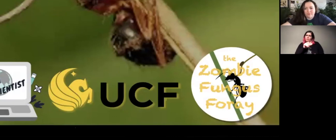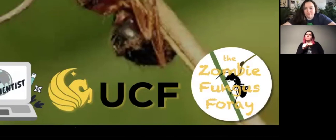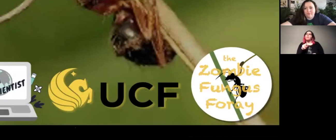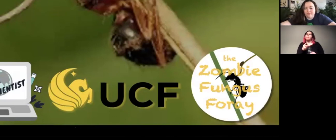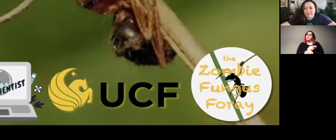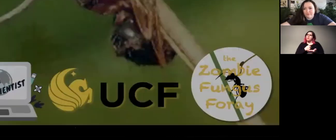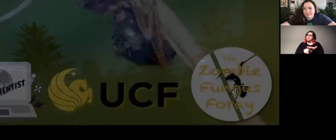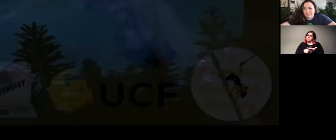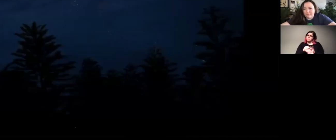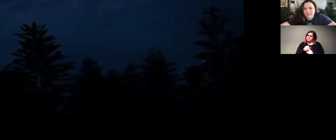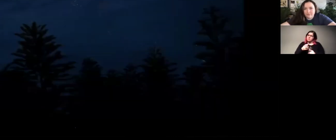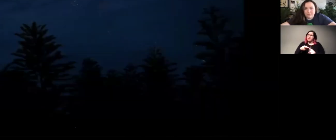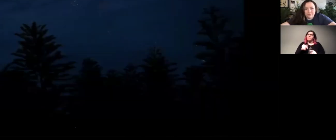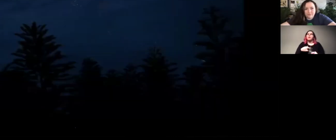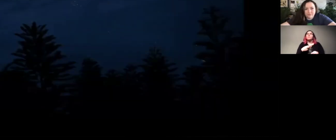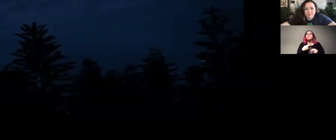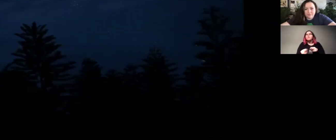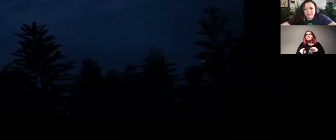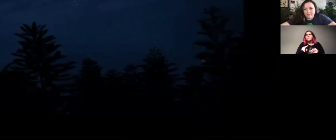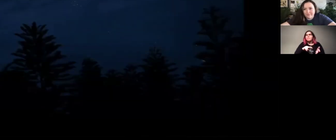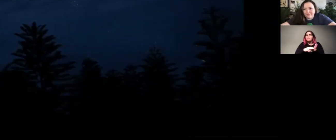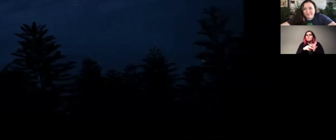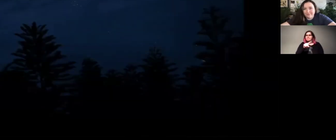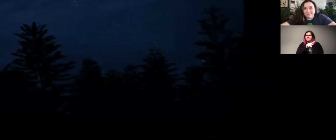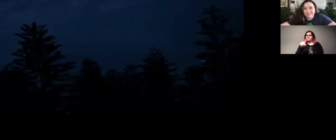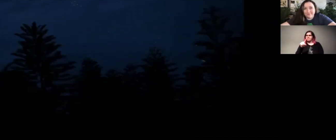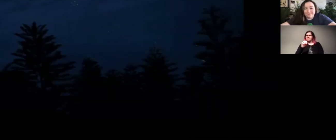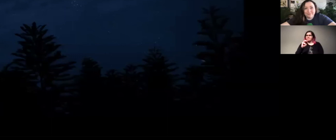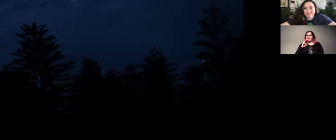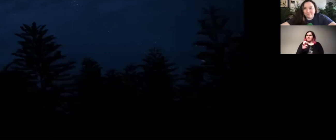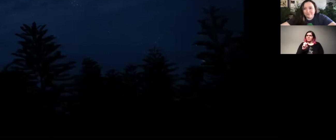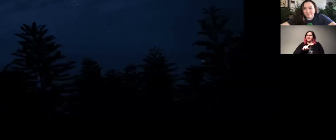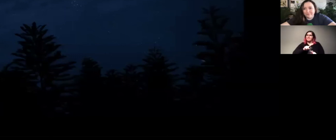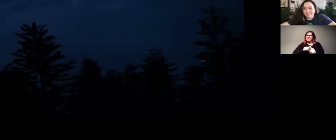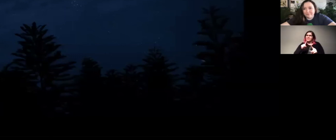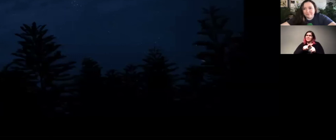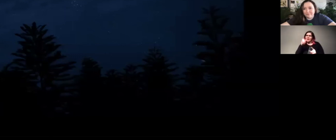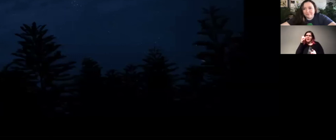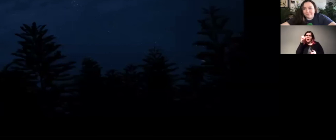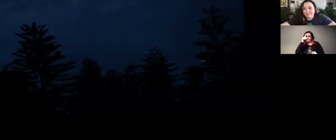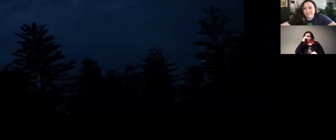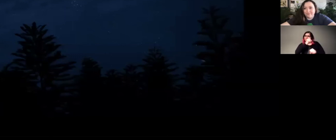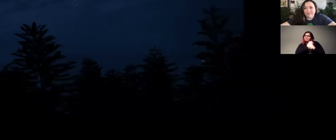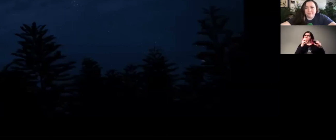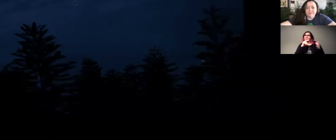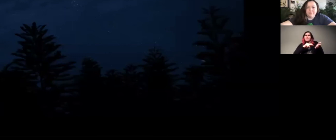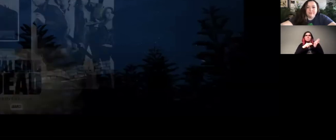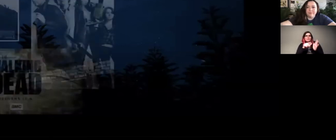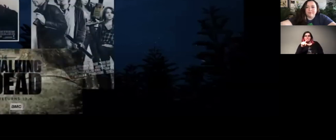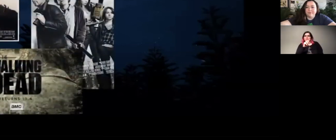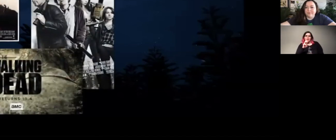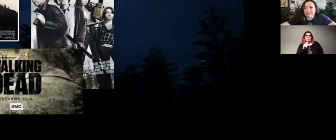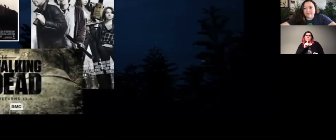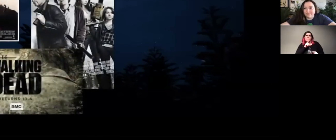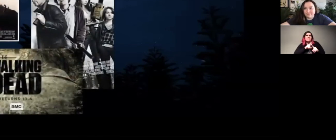those, I want to briefly talk about what we mean when we say zombie, because there's lots of different concepts of what a zombie is, especially depending on what kind of